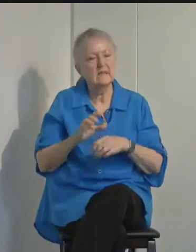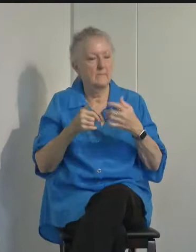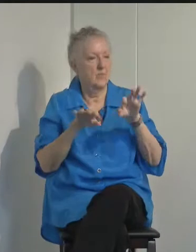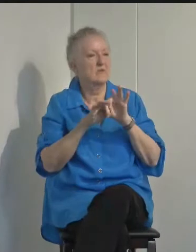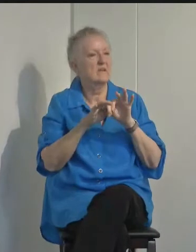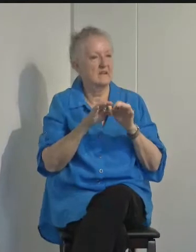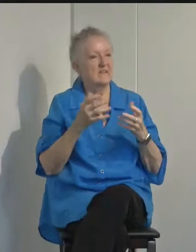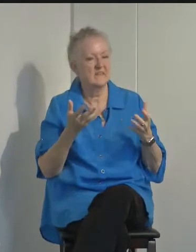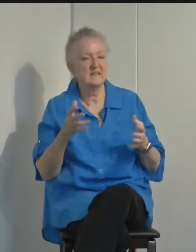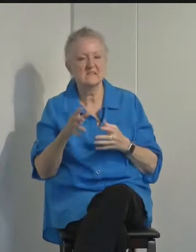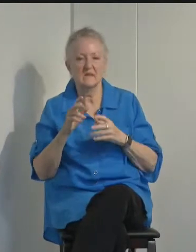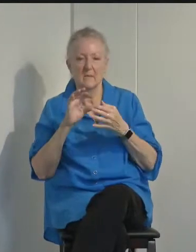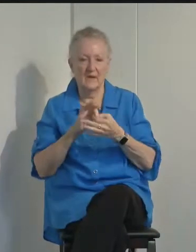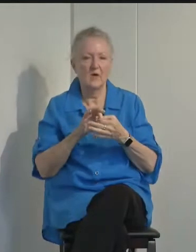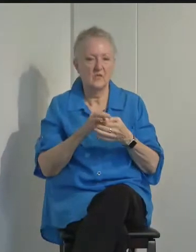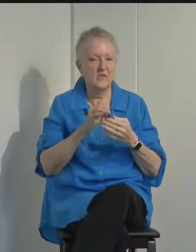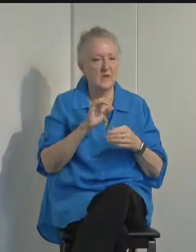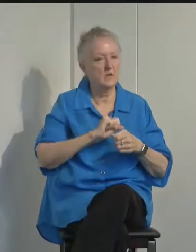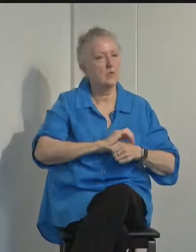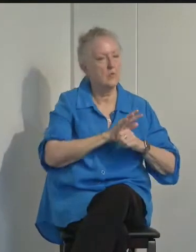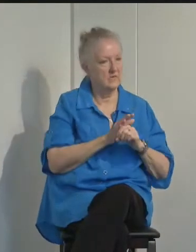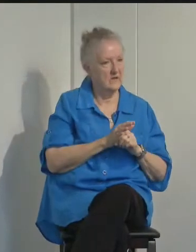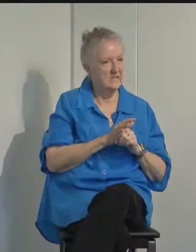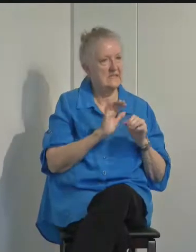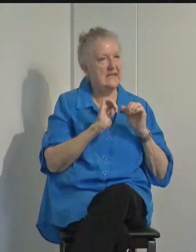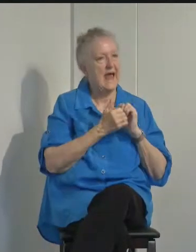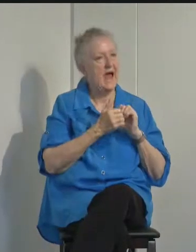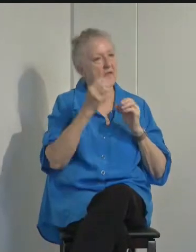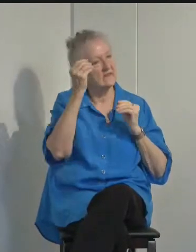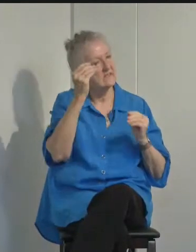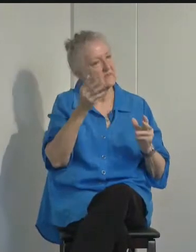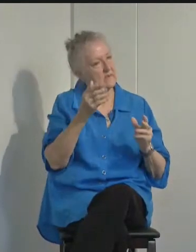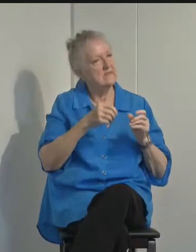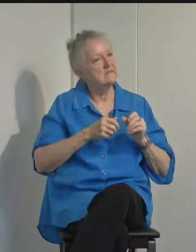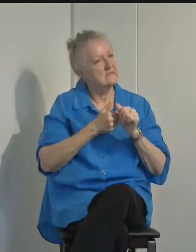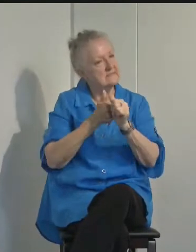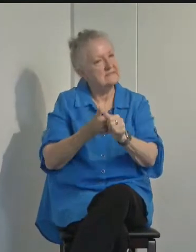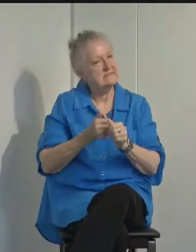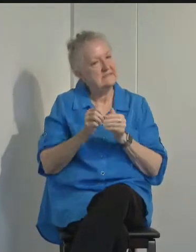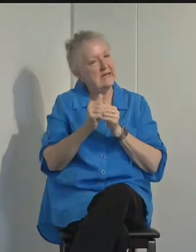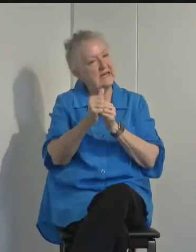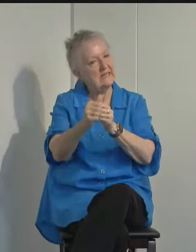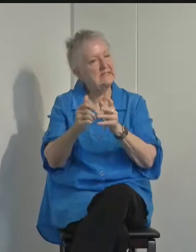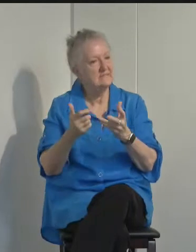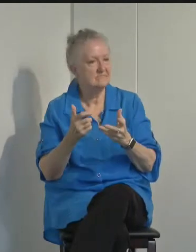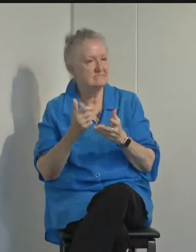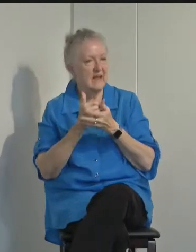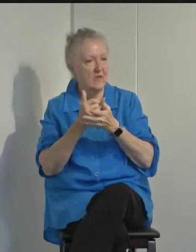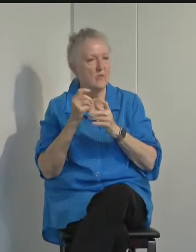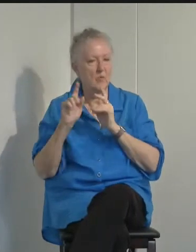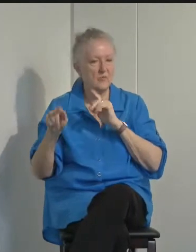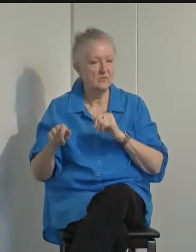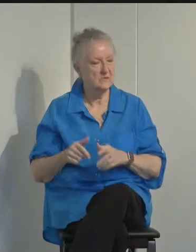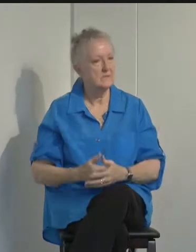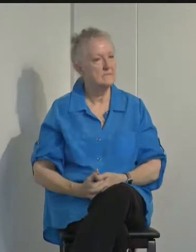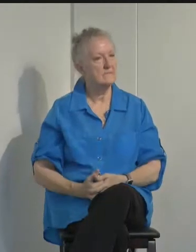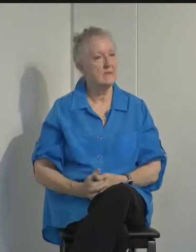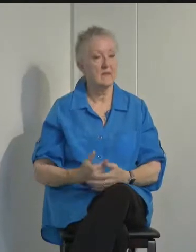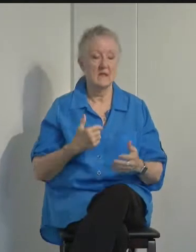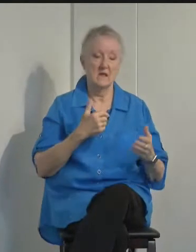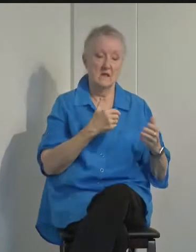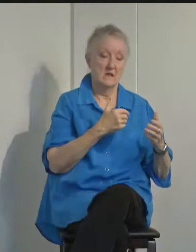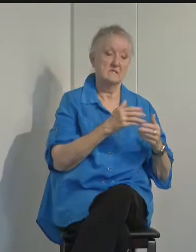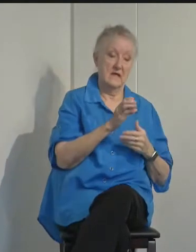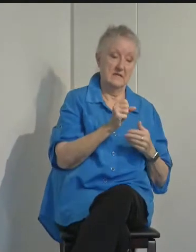how this new information is guiding our recommendations and health orders. Even though Santa Barbara